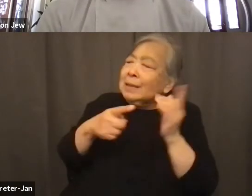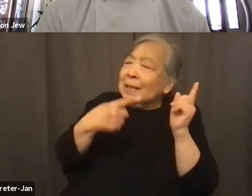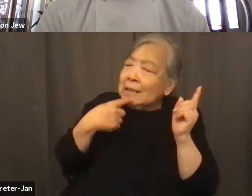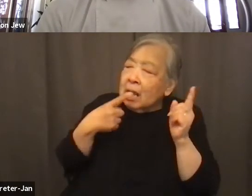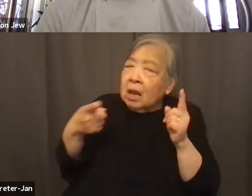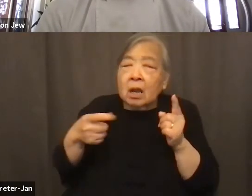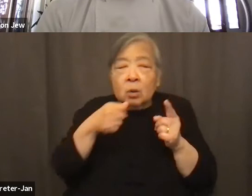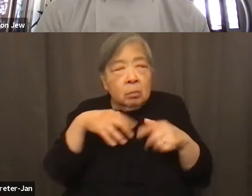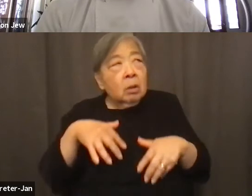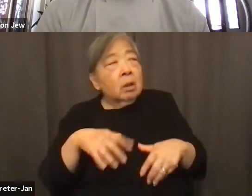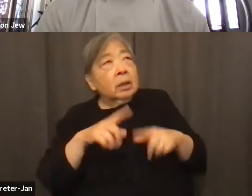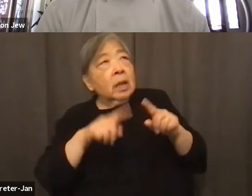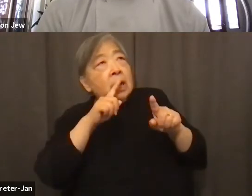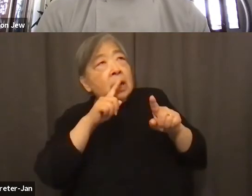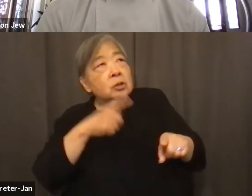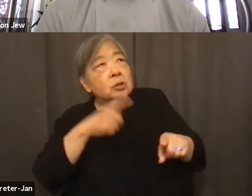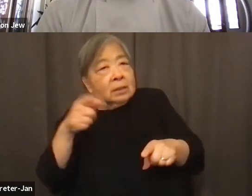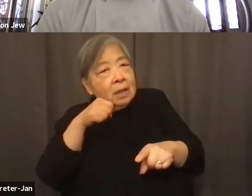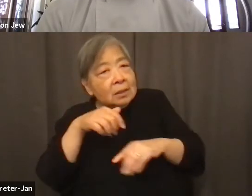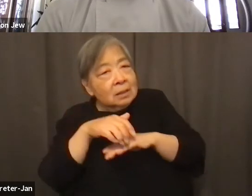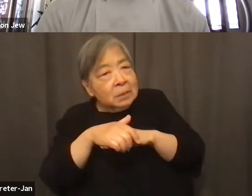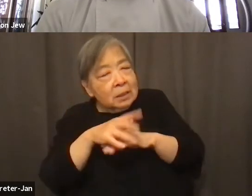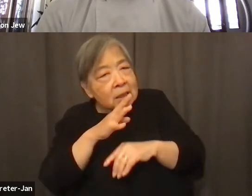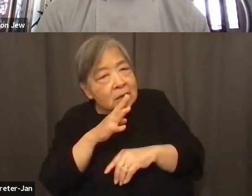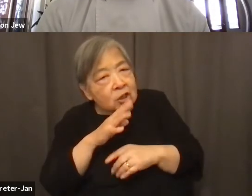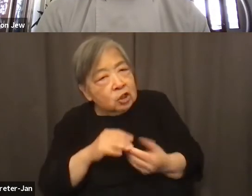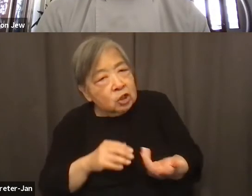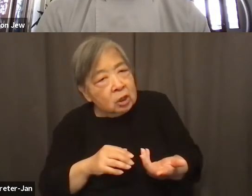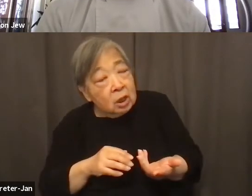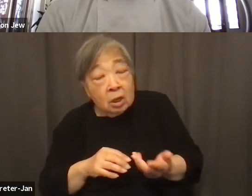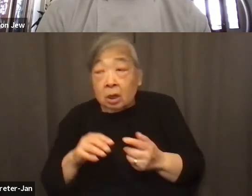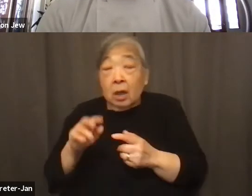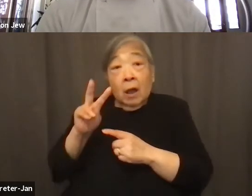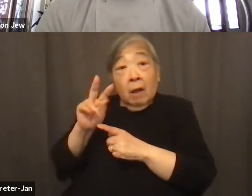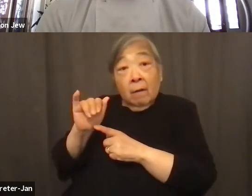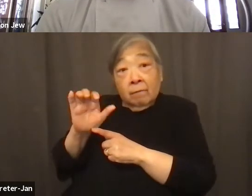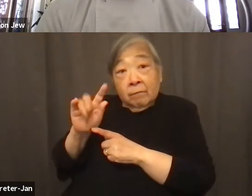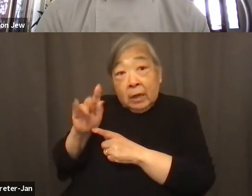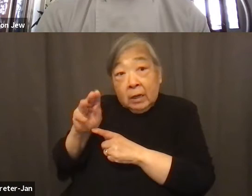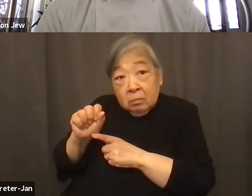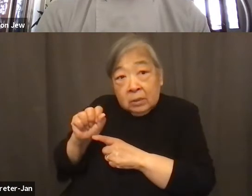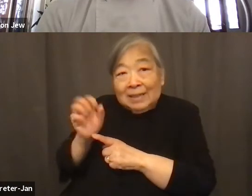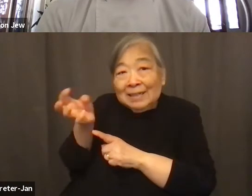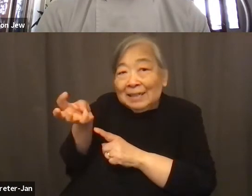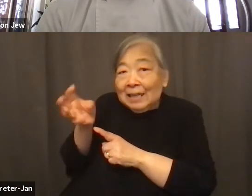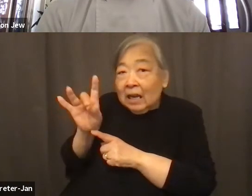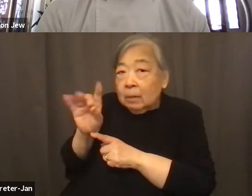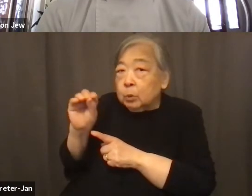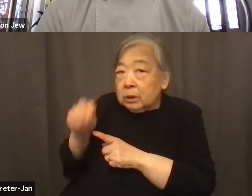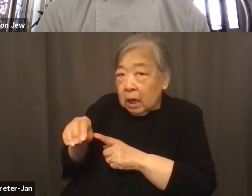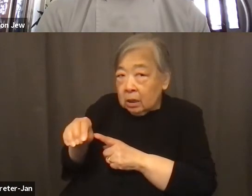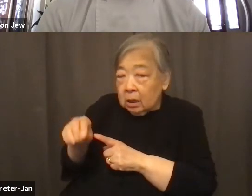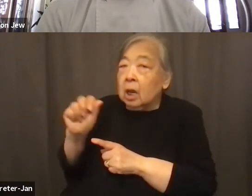English. And so, and 68% of the victims are Asian women. So